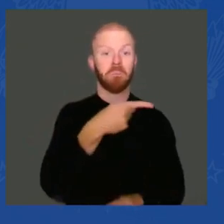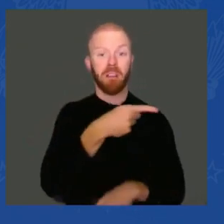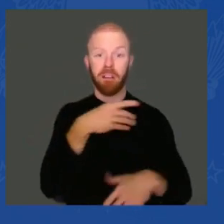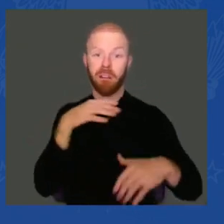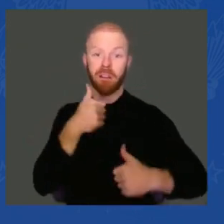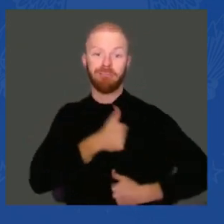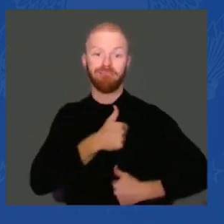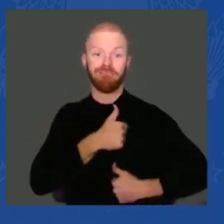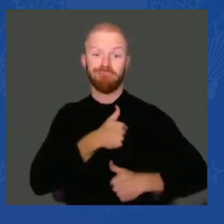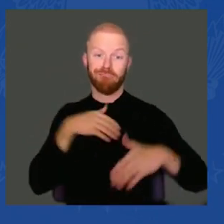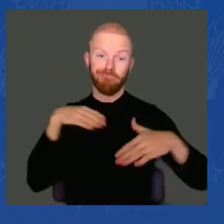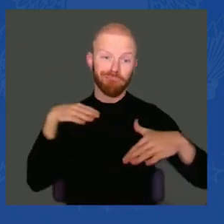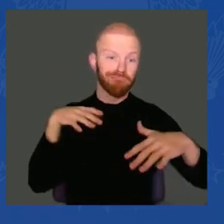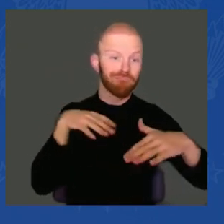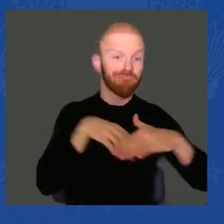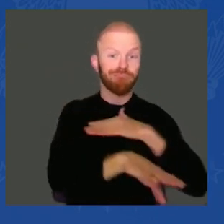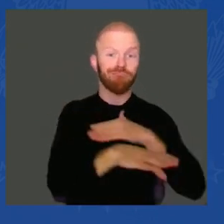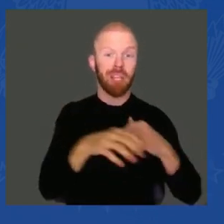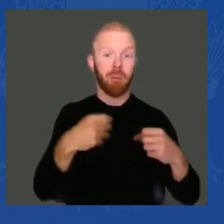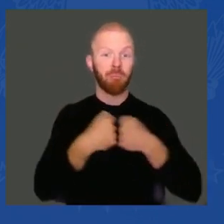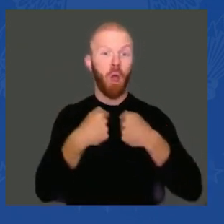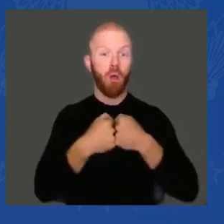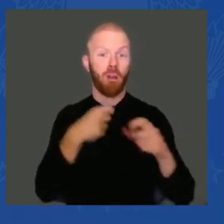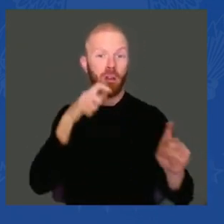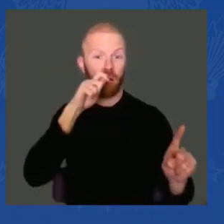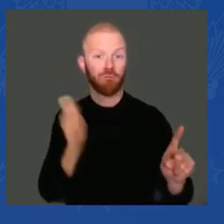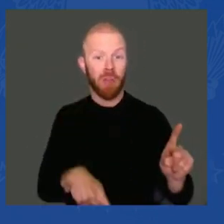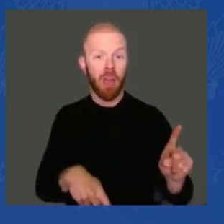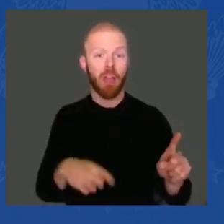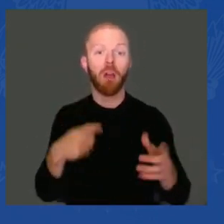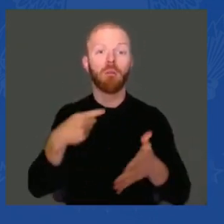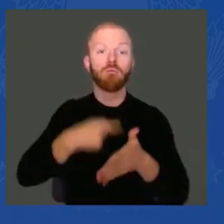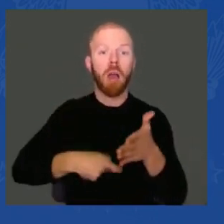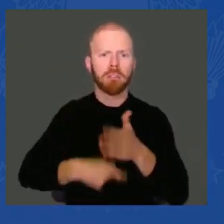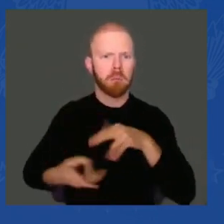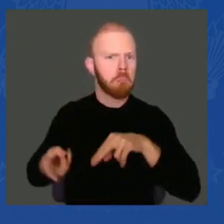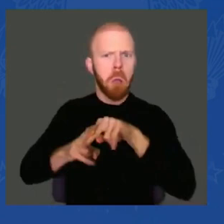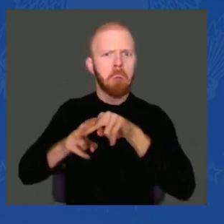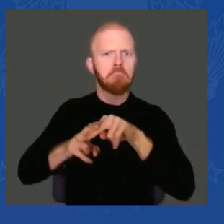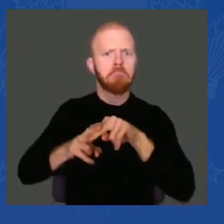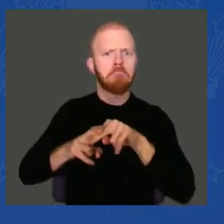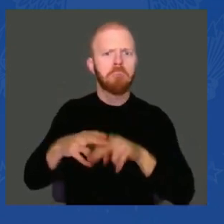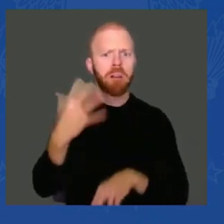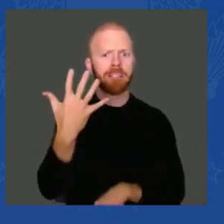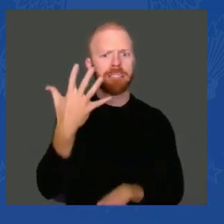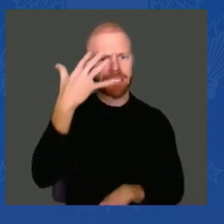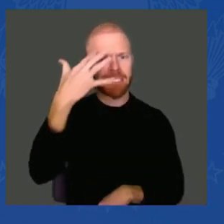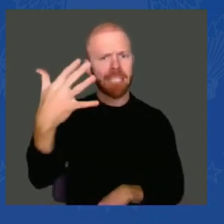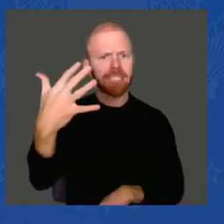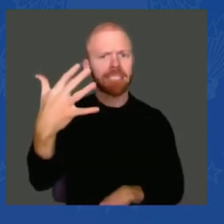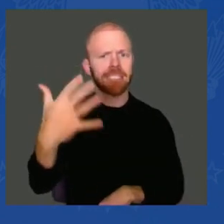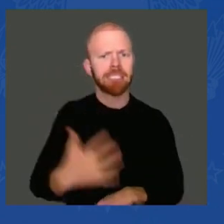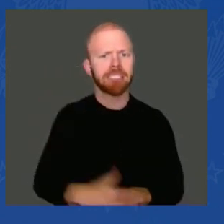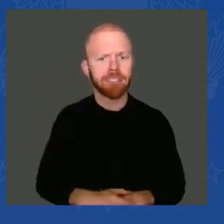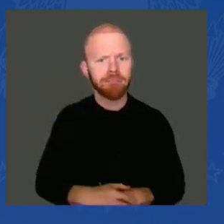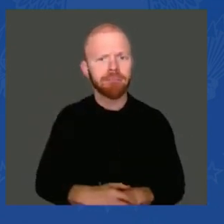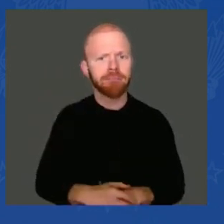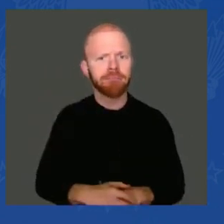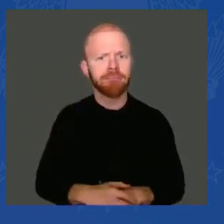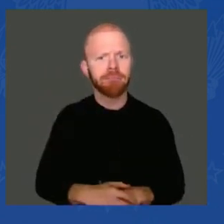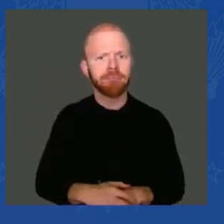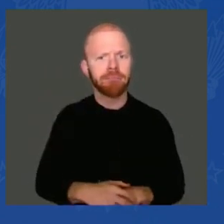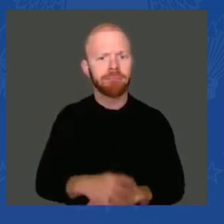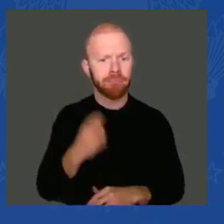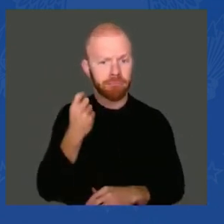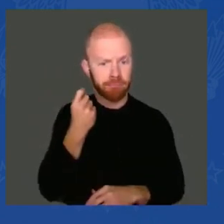And Putin began amassing troops along the border. And guess what? The world took notice. And those of who work in the business know that